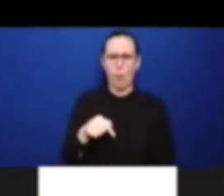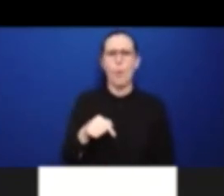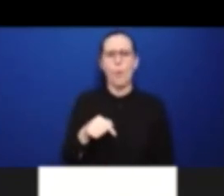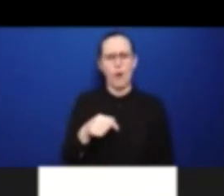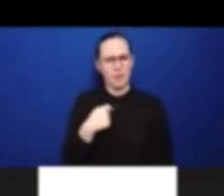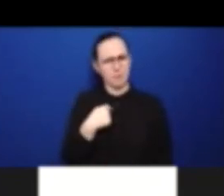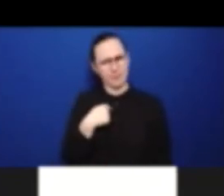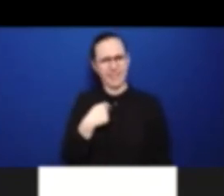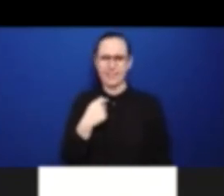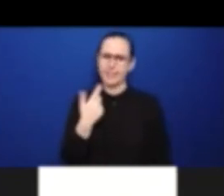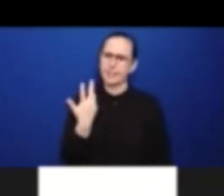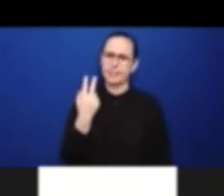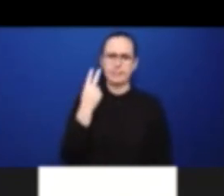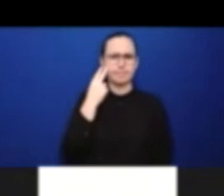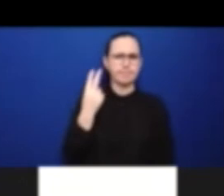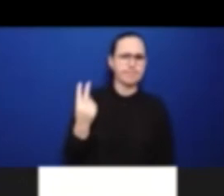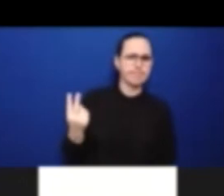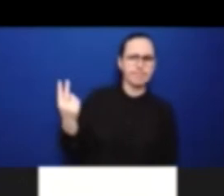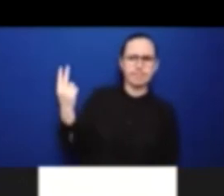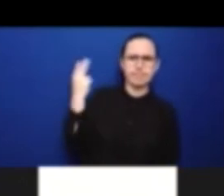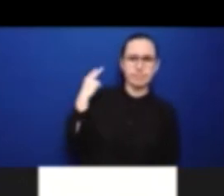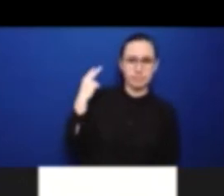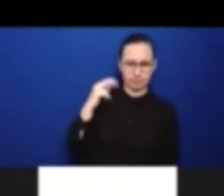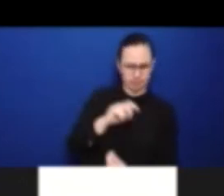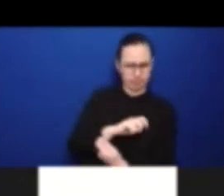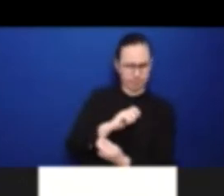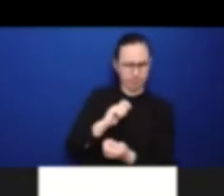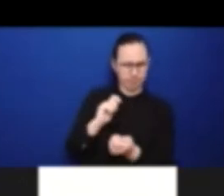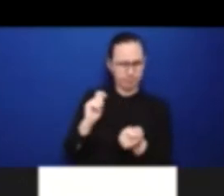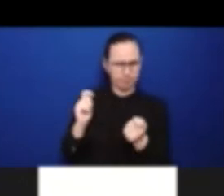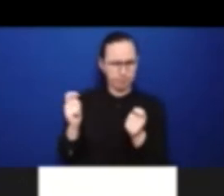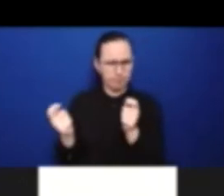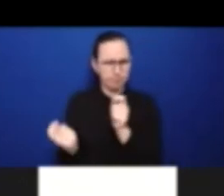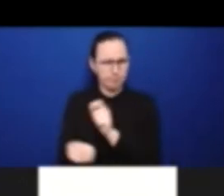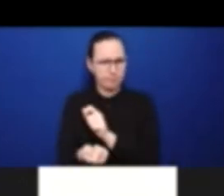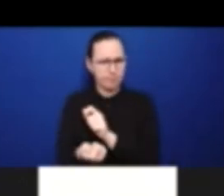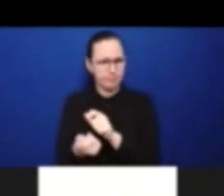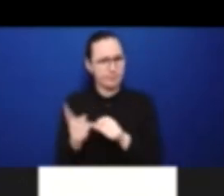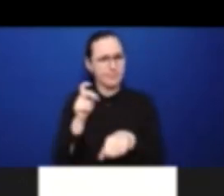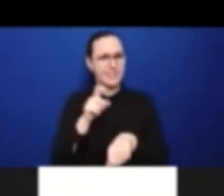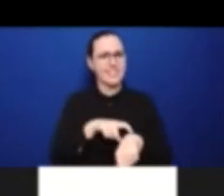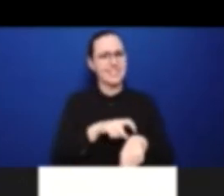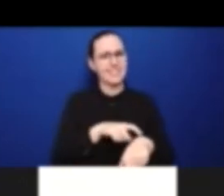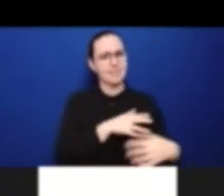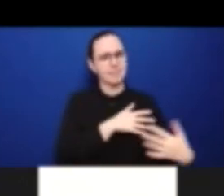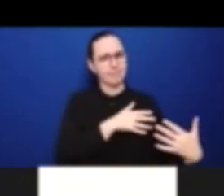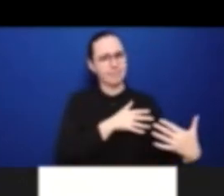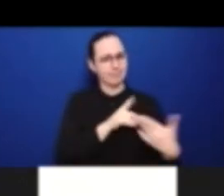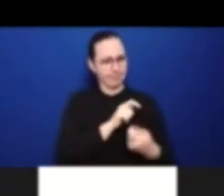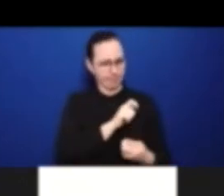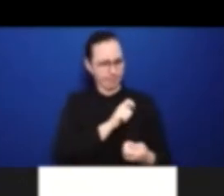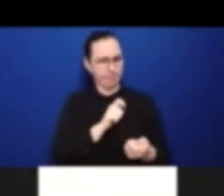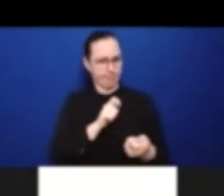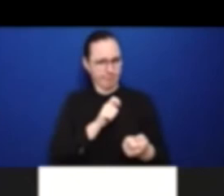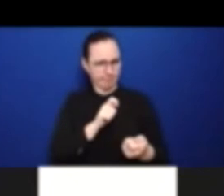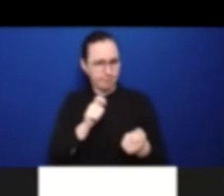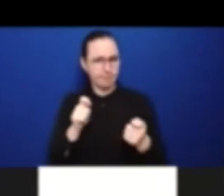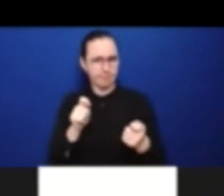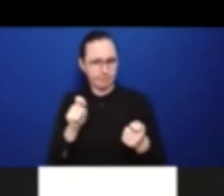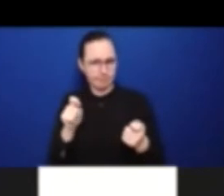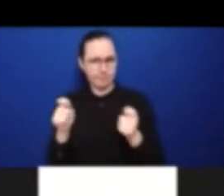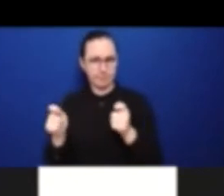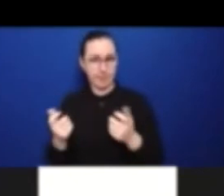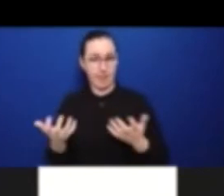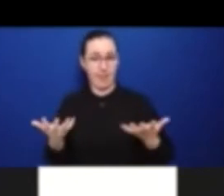the evolution of things over the course of time. As always, I've spoken too long, and I'm going to stop at